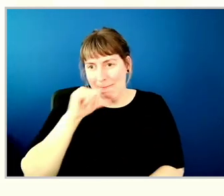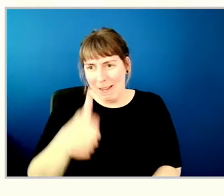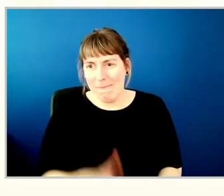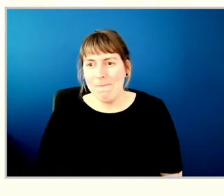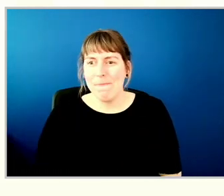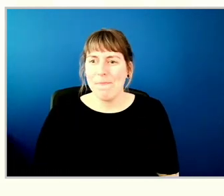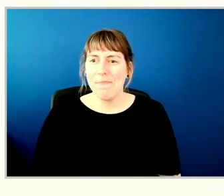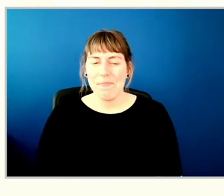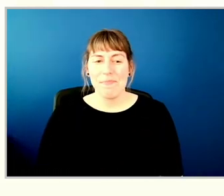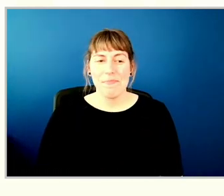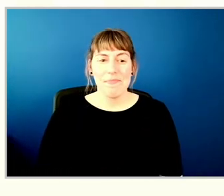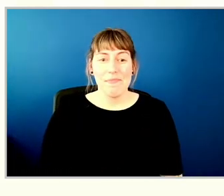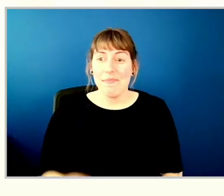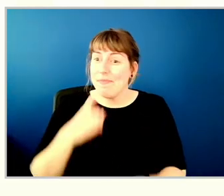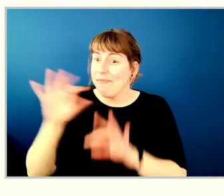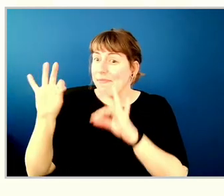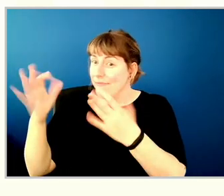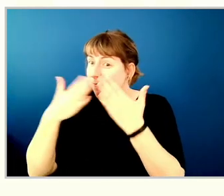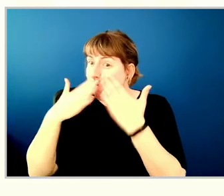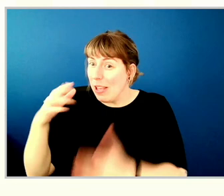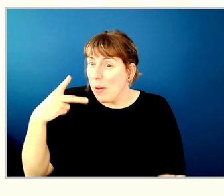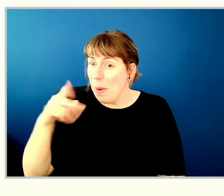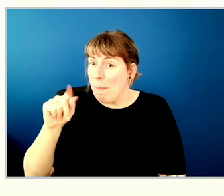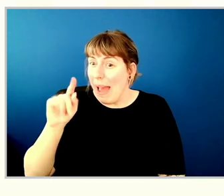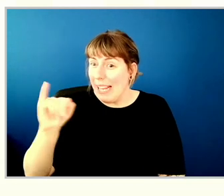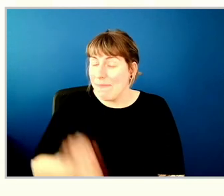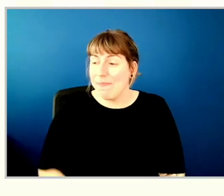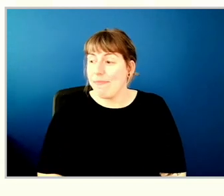Okay, great. Thank you, Patty. Anita, we have no other questions.